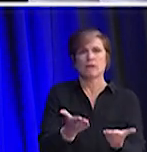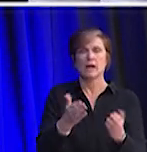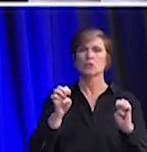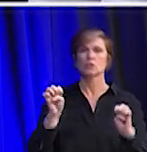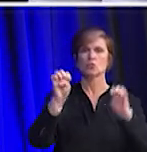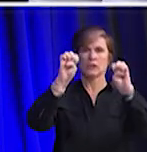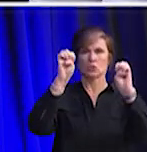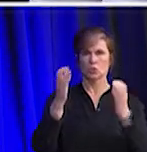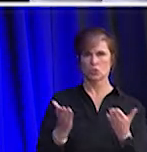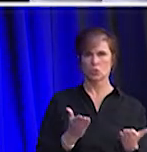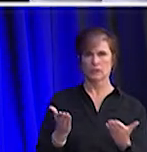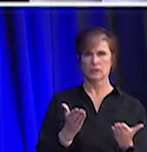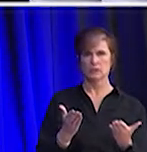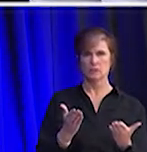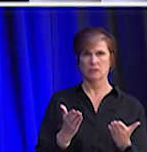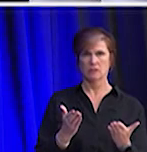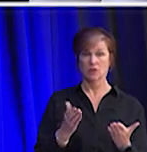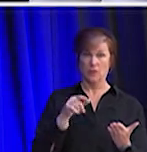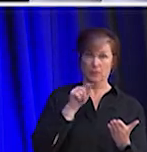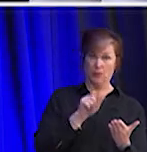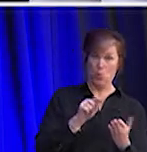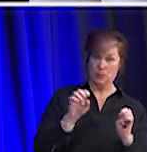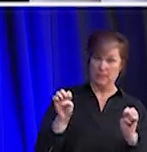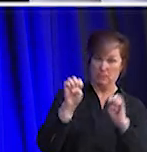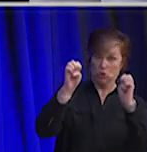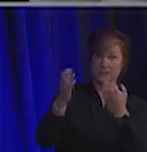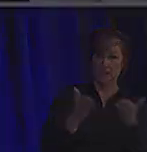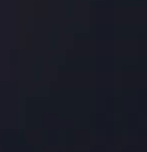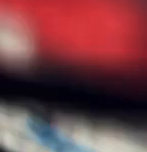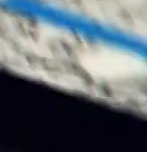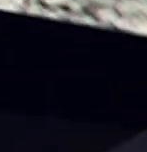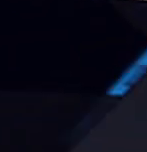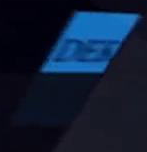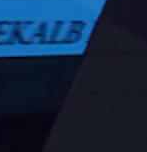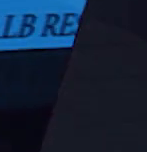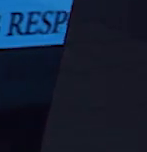be no shutdown of those services, no matter what the case might be.